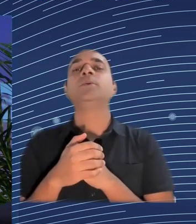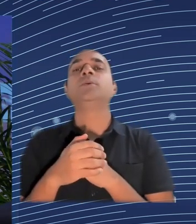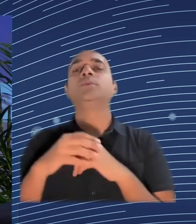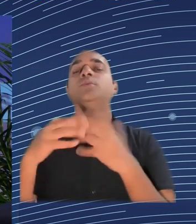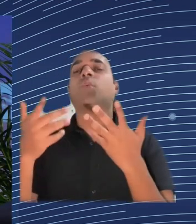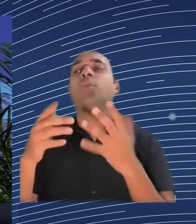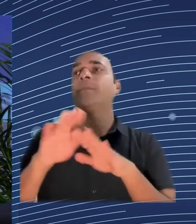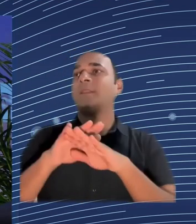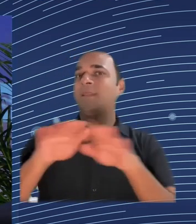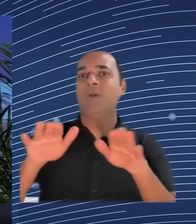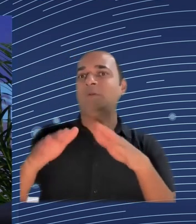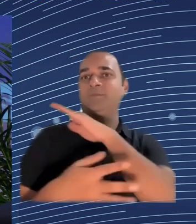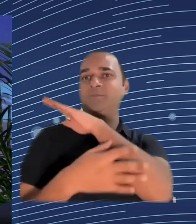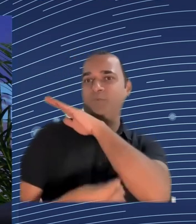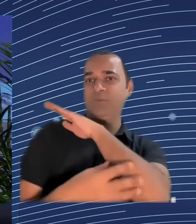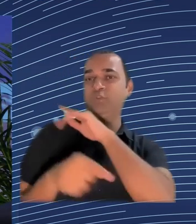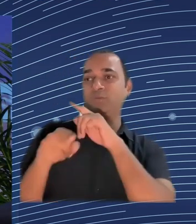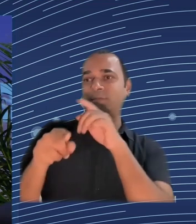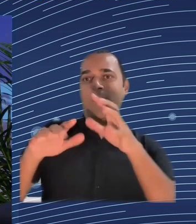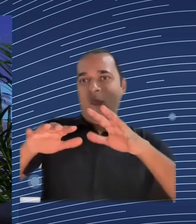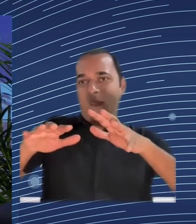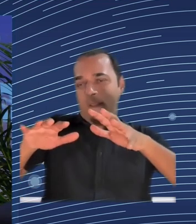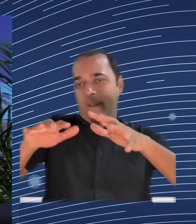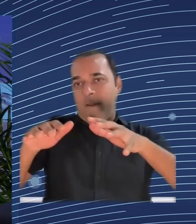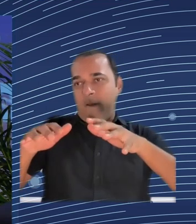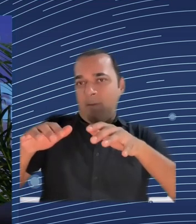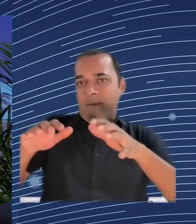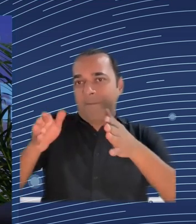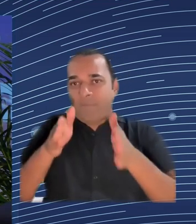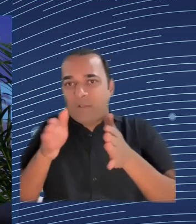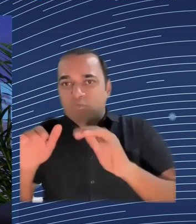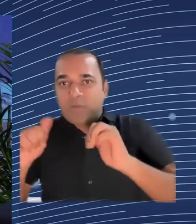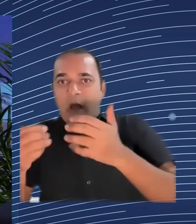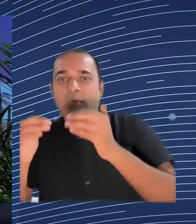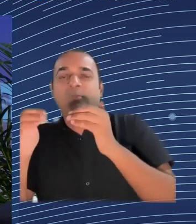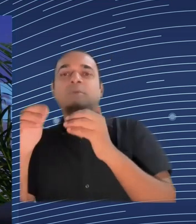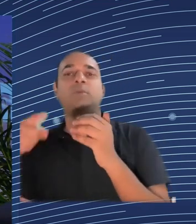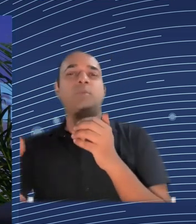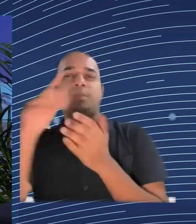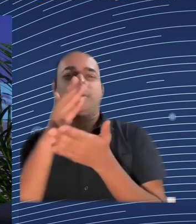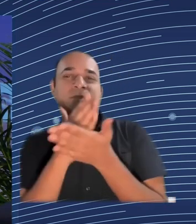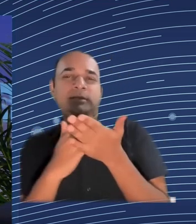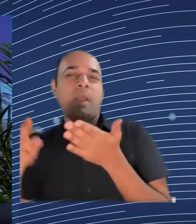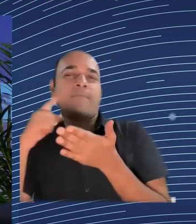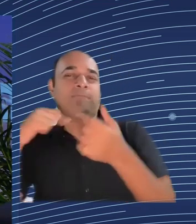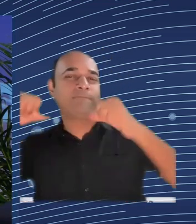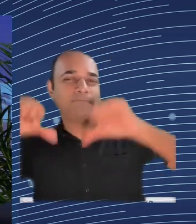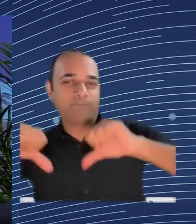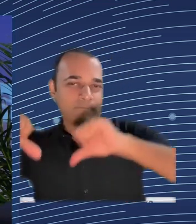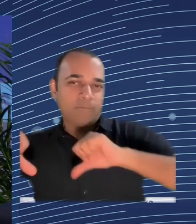not fought. What Romania tries to do right now, I don't know if this is a solution, but talking about